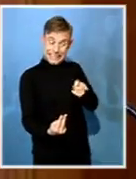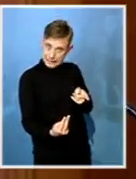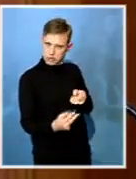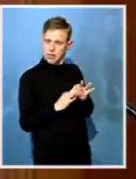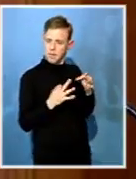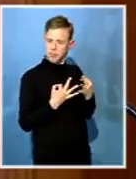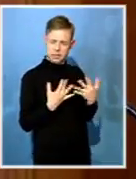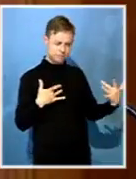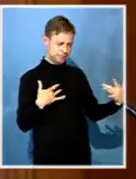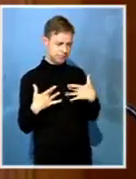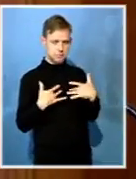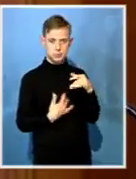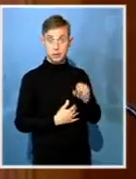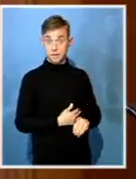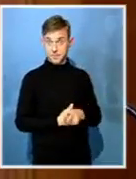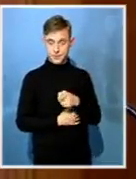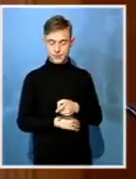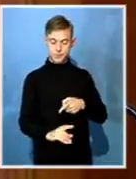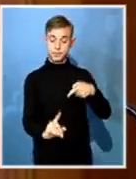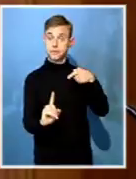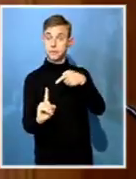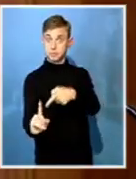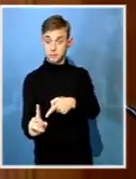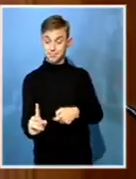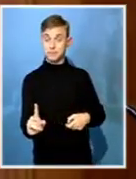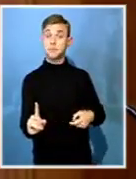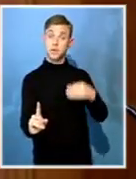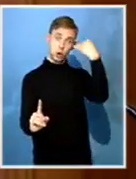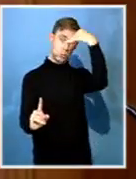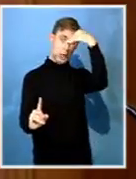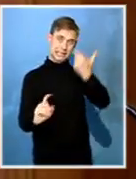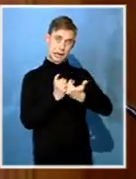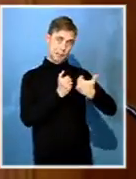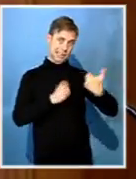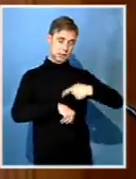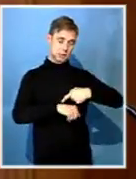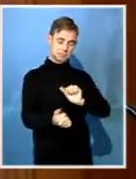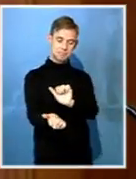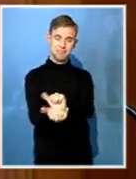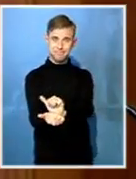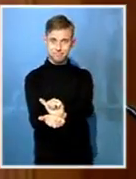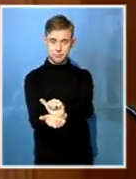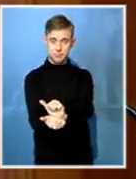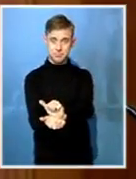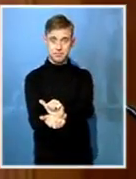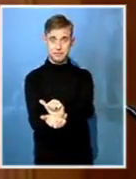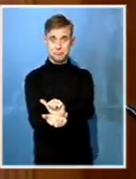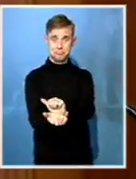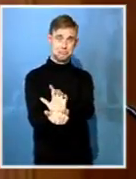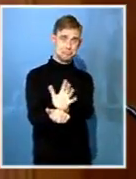He was kept in custody for 70 odd days. He was promised